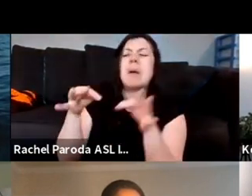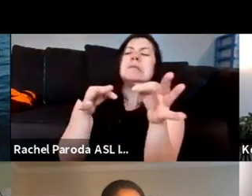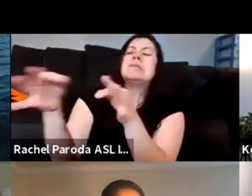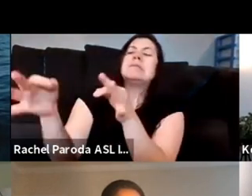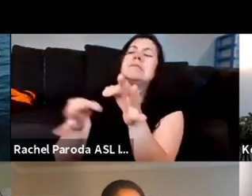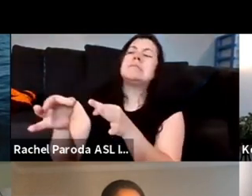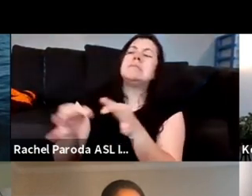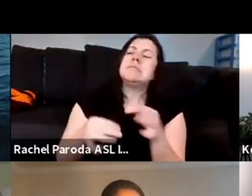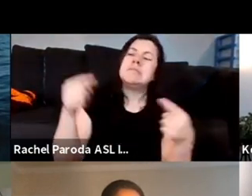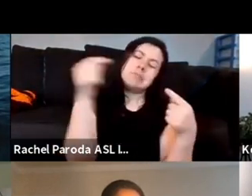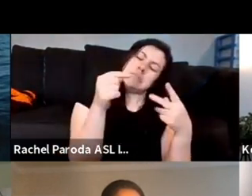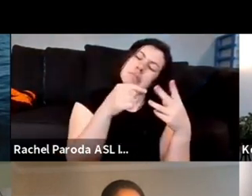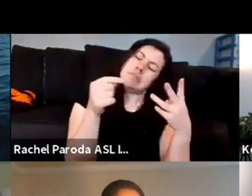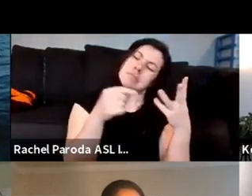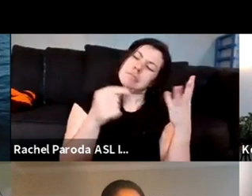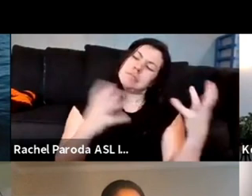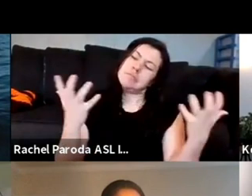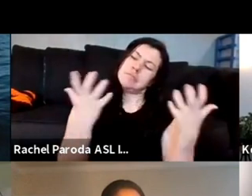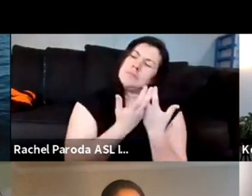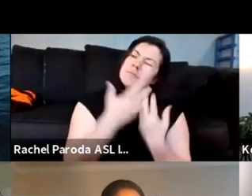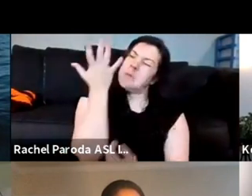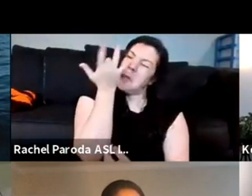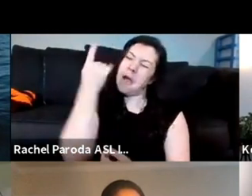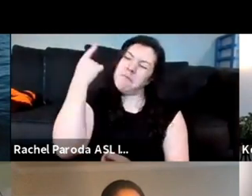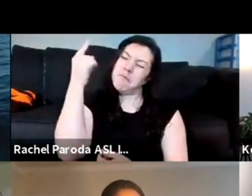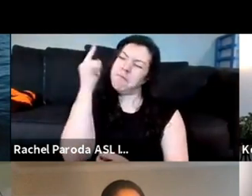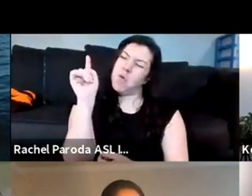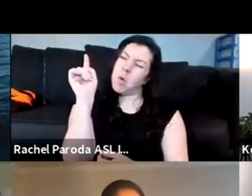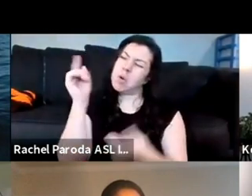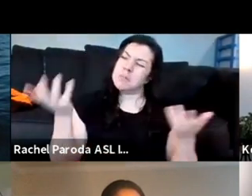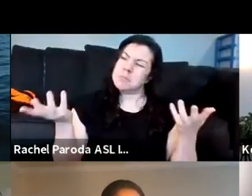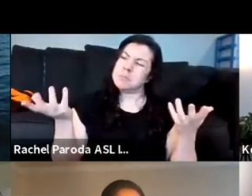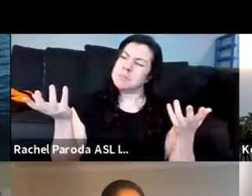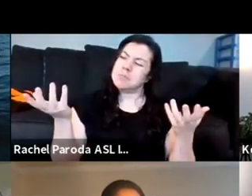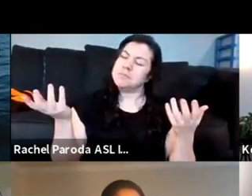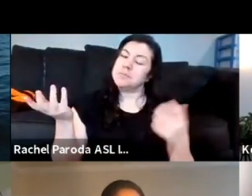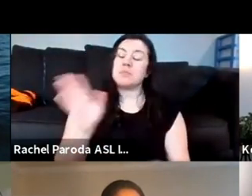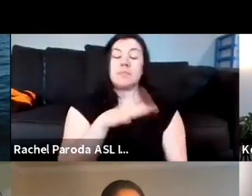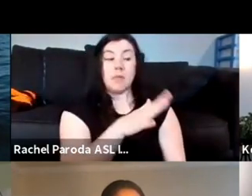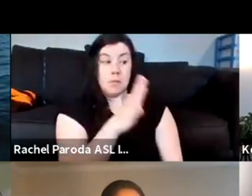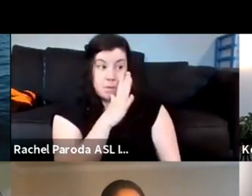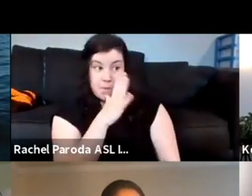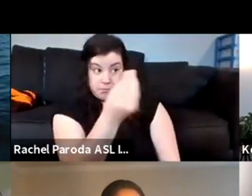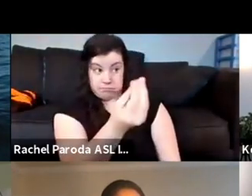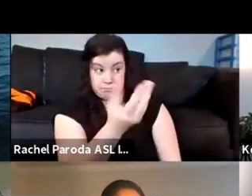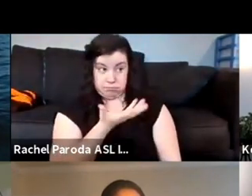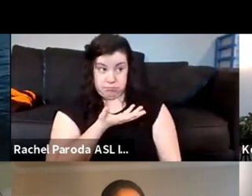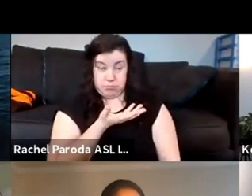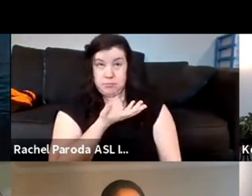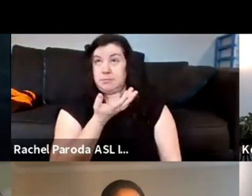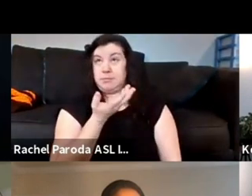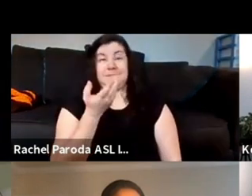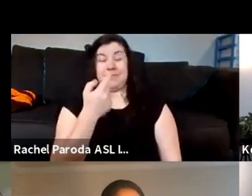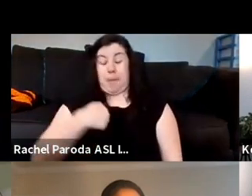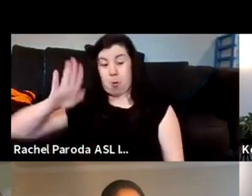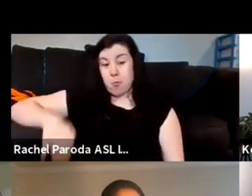by which we are doing this and the why behind that um my mom used to say to me all the time i never grew out of asking why